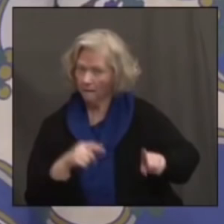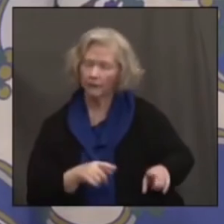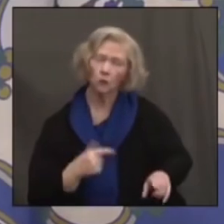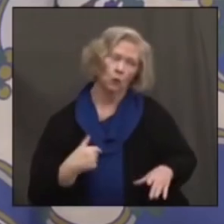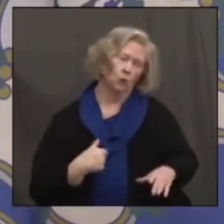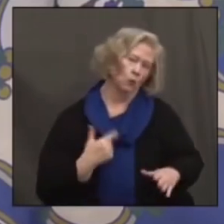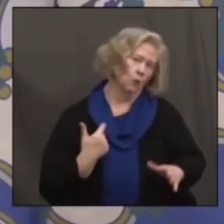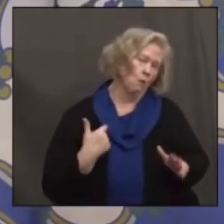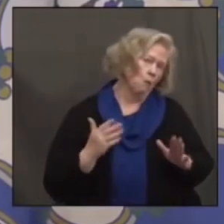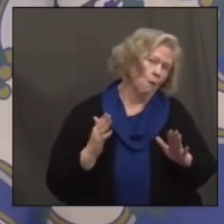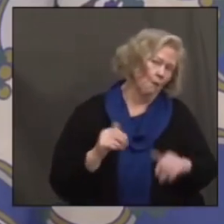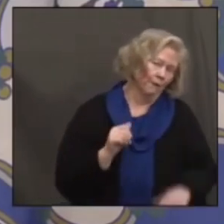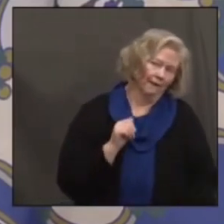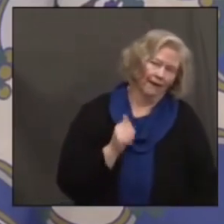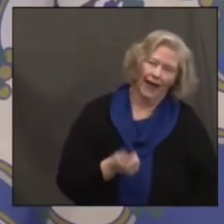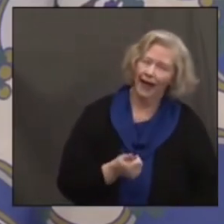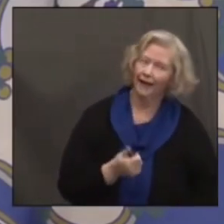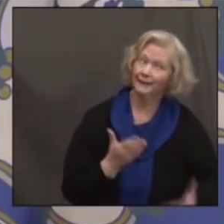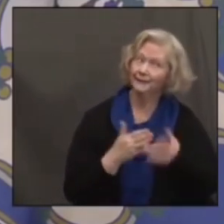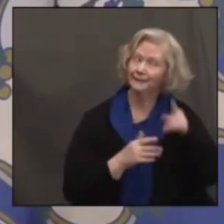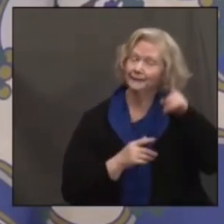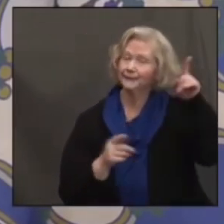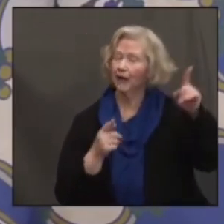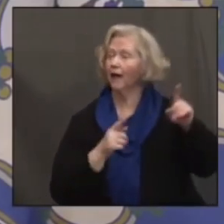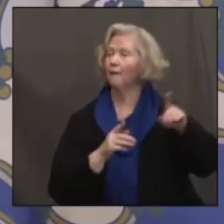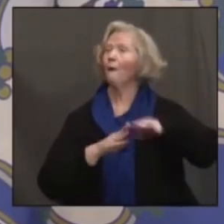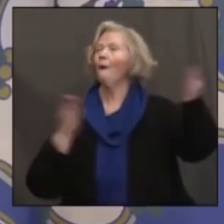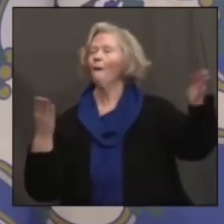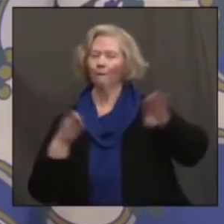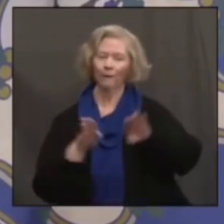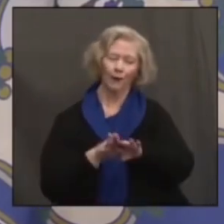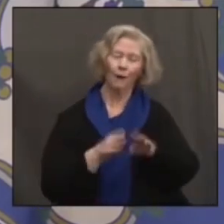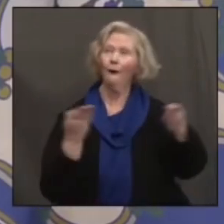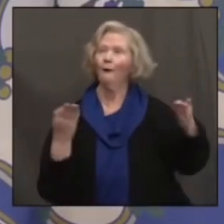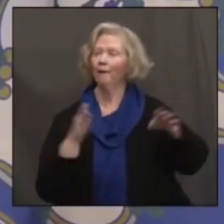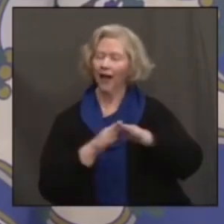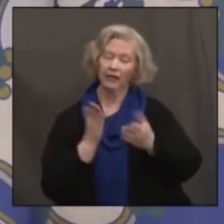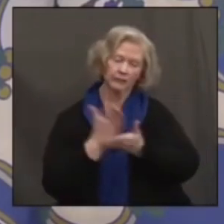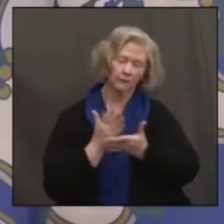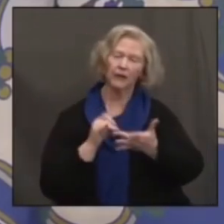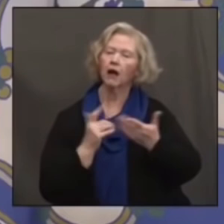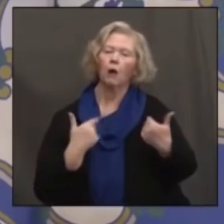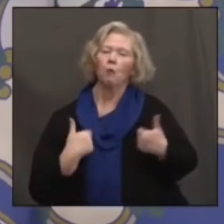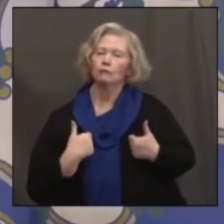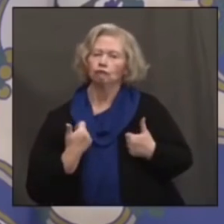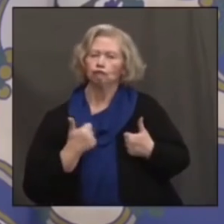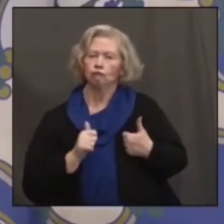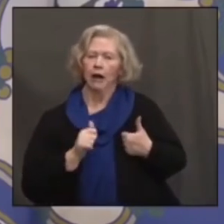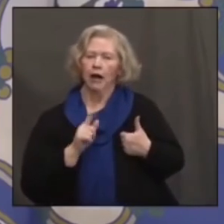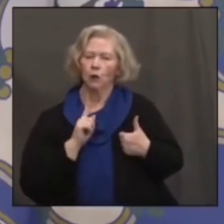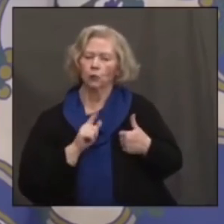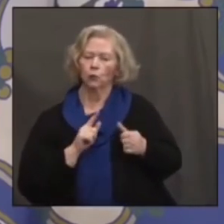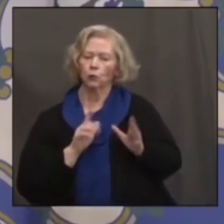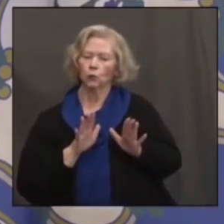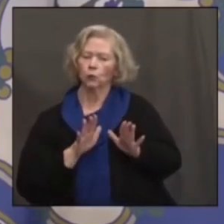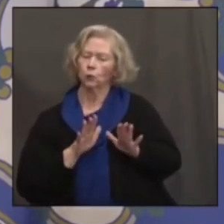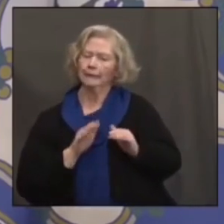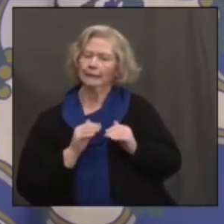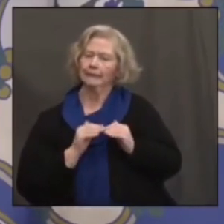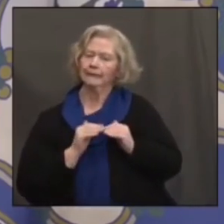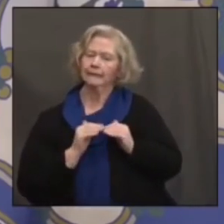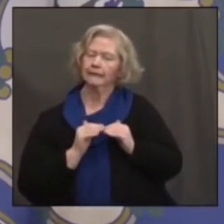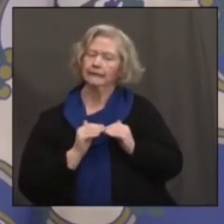most other states, they started, they stopped, they opened the bars, they closed the bars. We tried to be as consistent as we possibly could. And